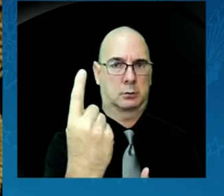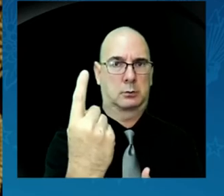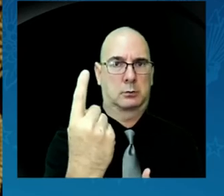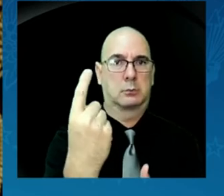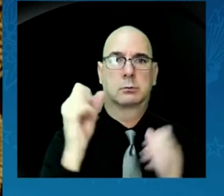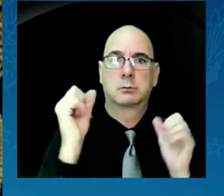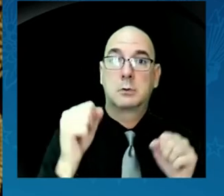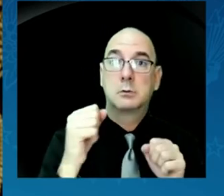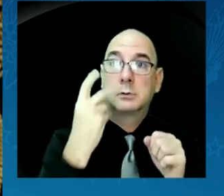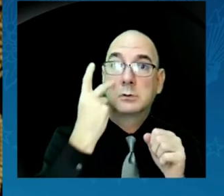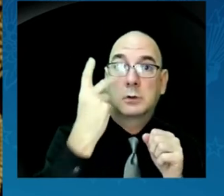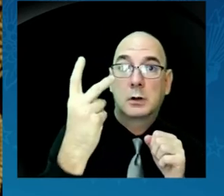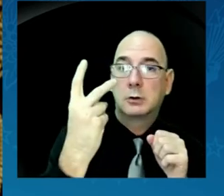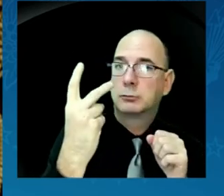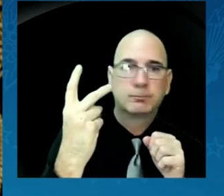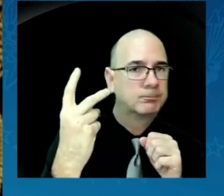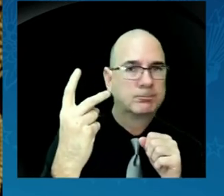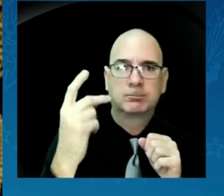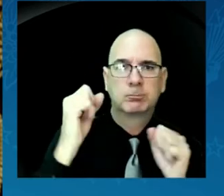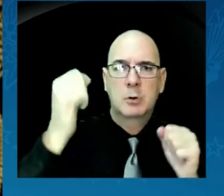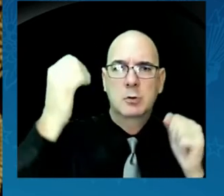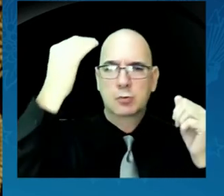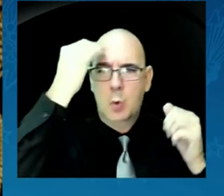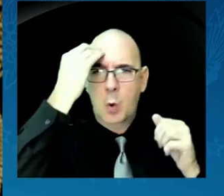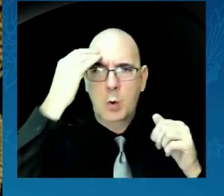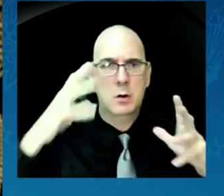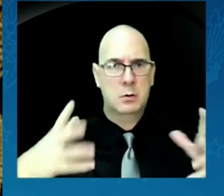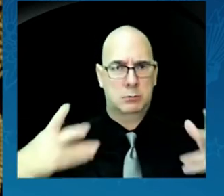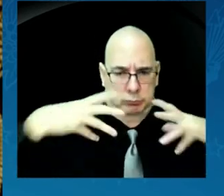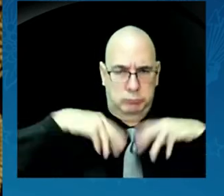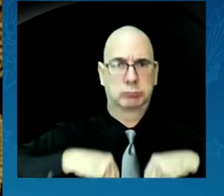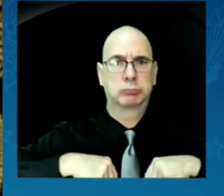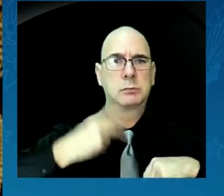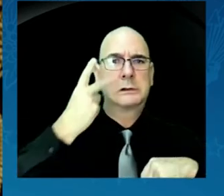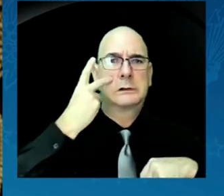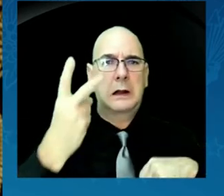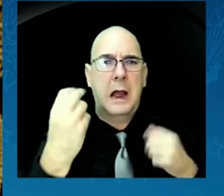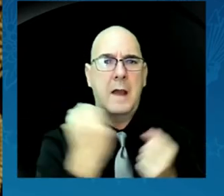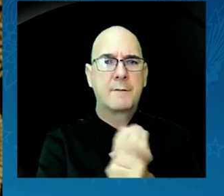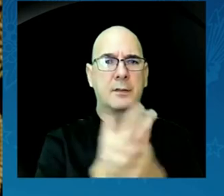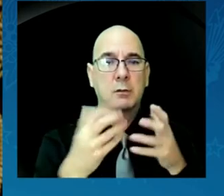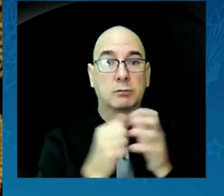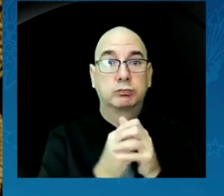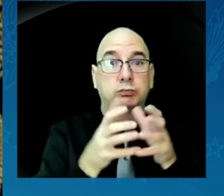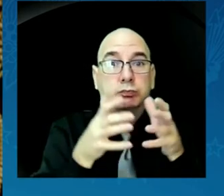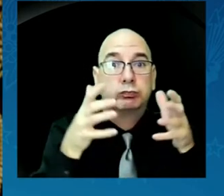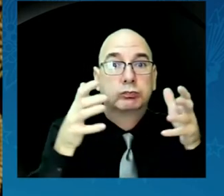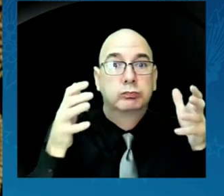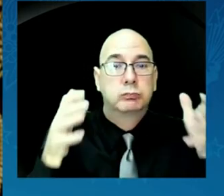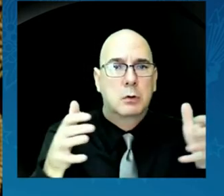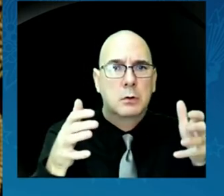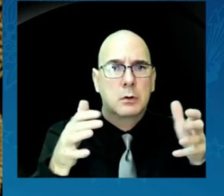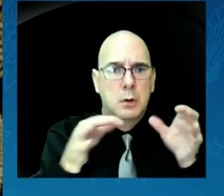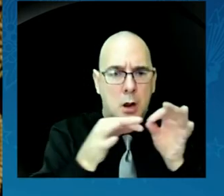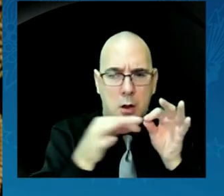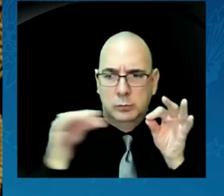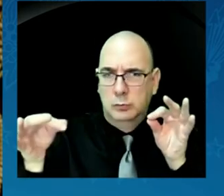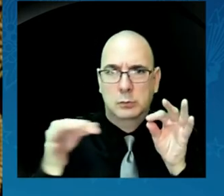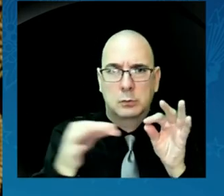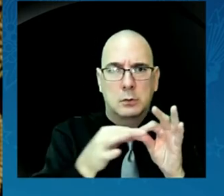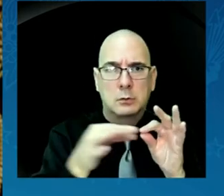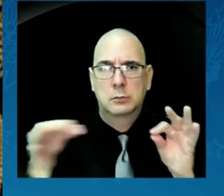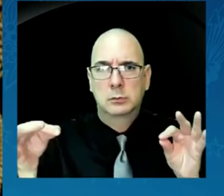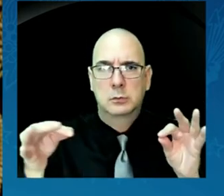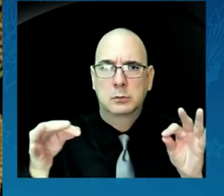except in moments steadily growing. And in languages that aren't always sound, but other circles of